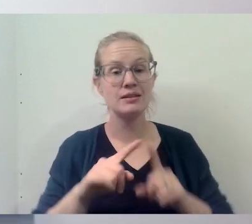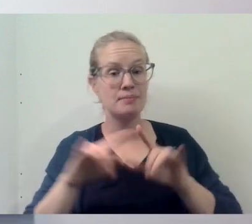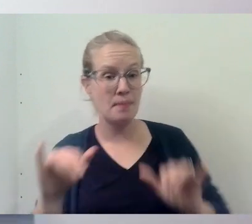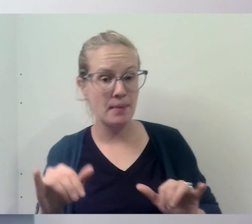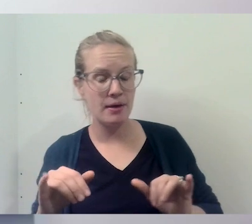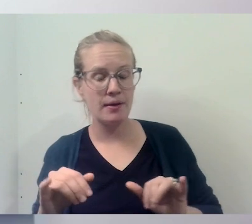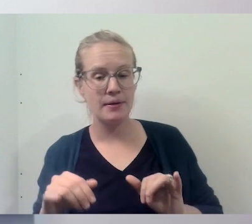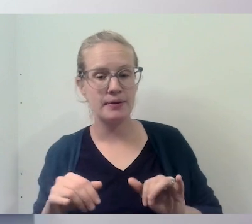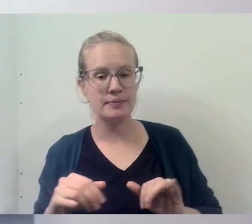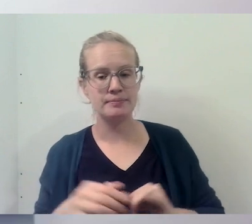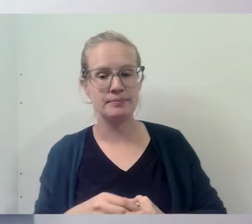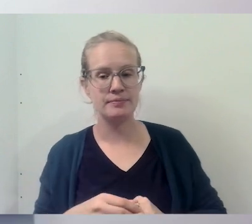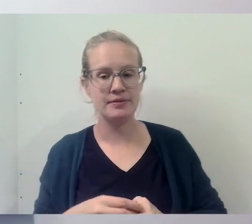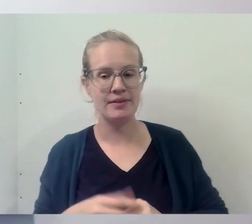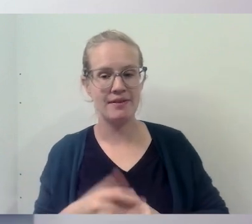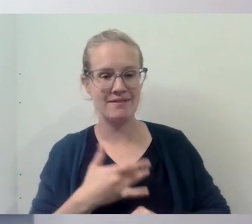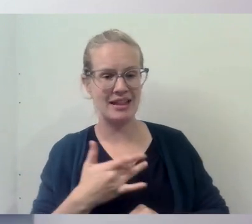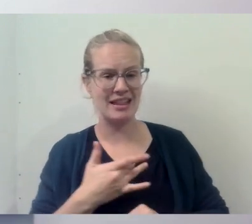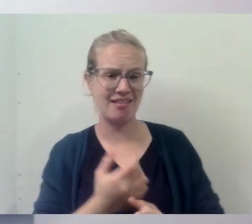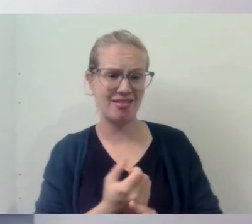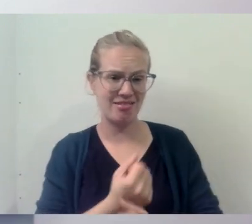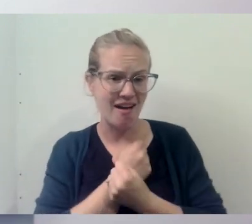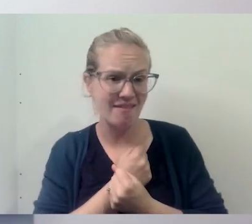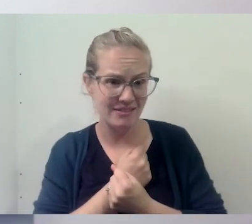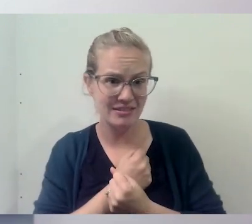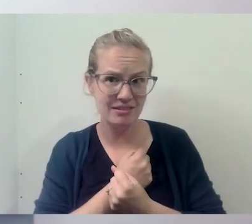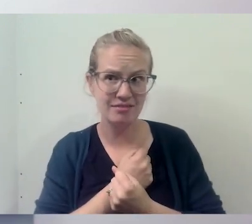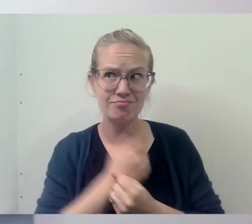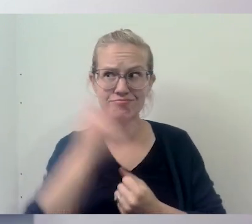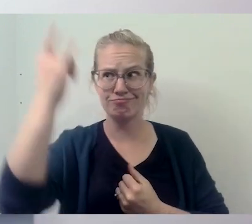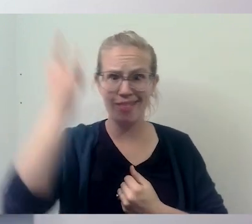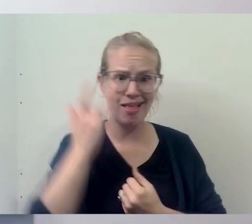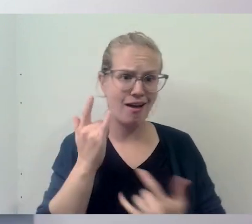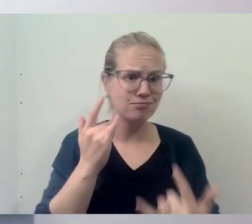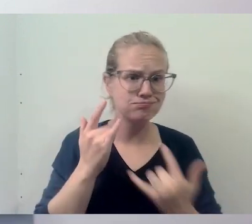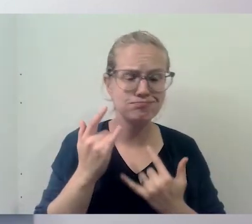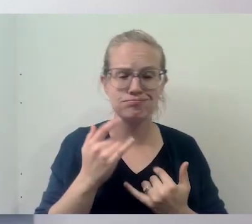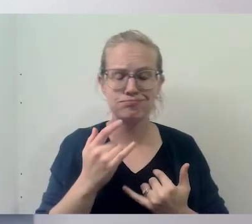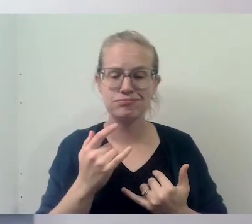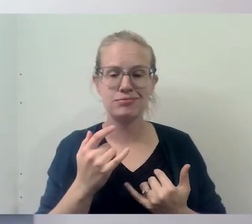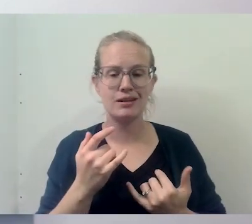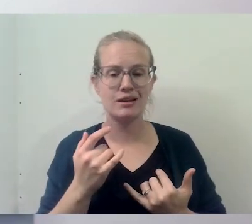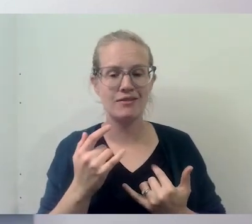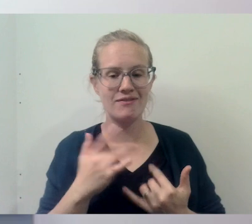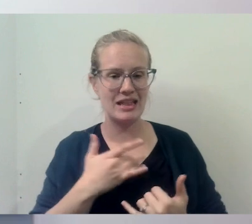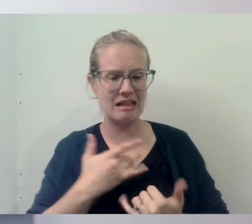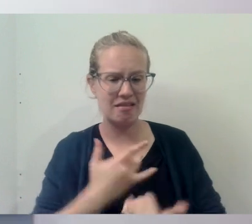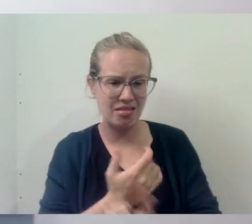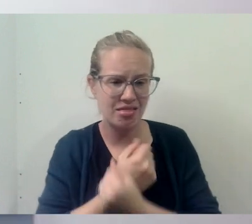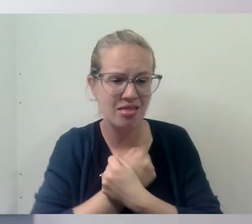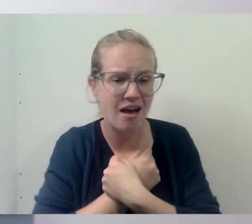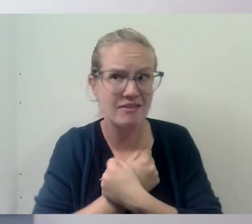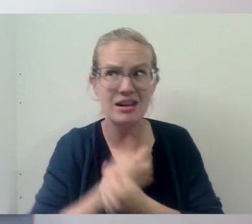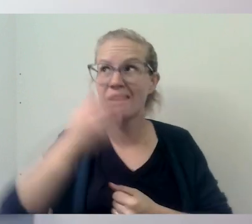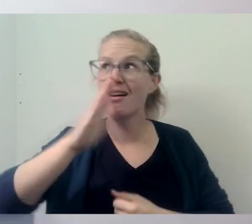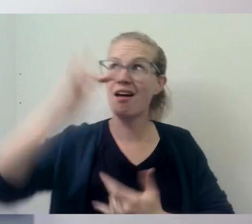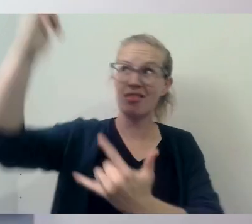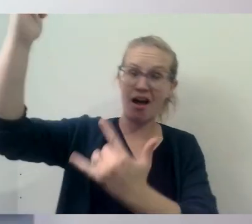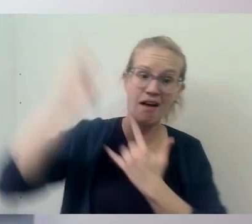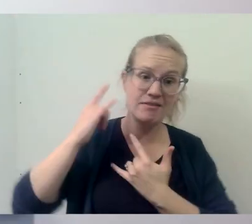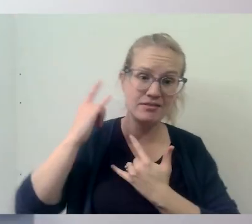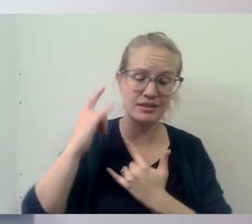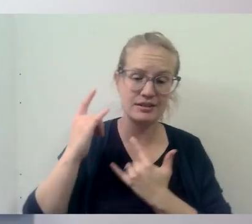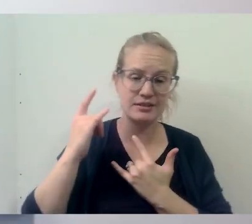too, is, uh, feeling, you know, so, uh, feeling loved, loved by God,